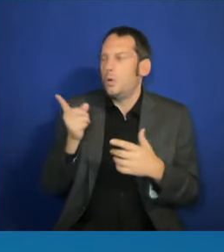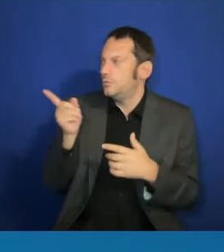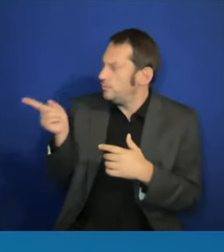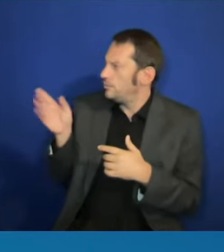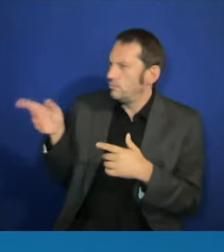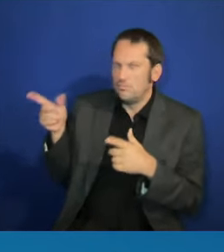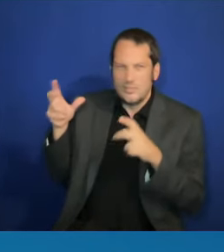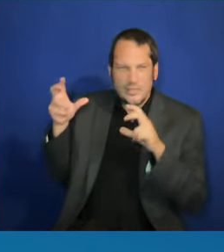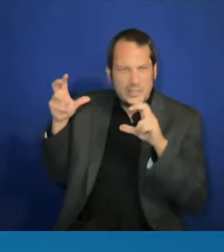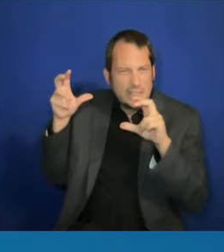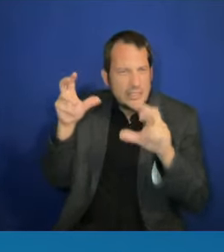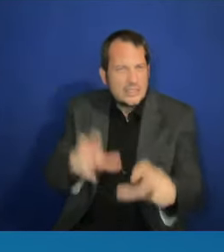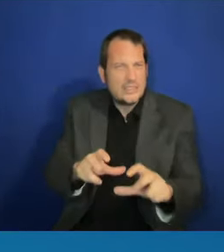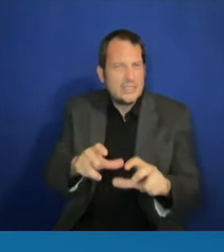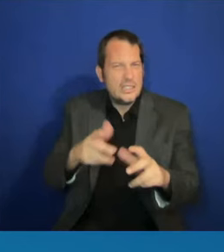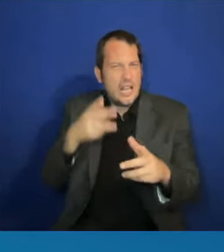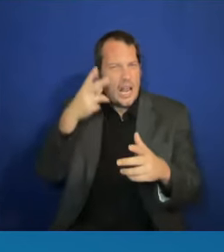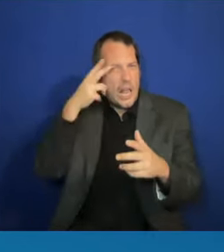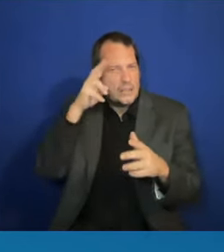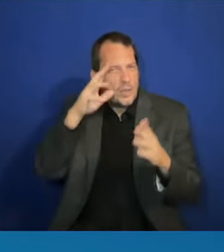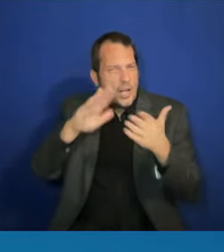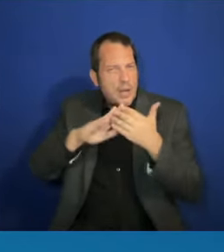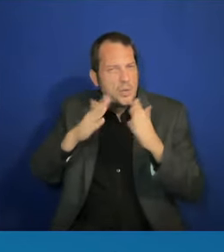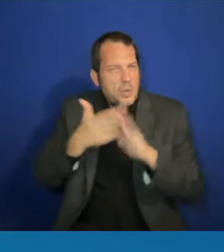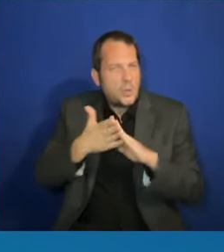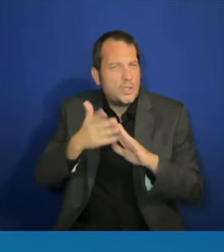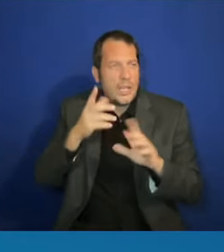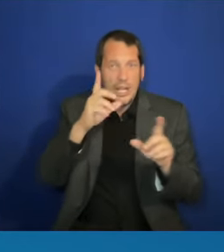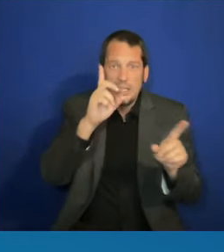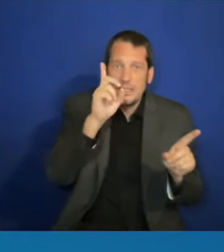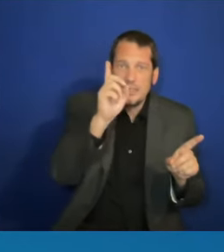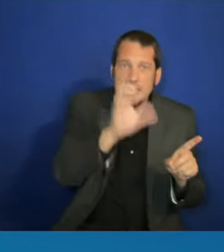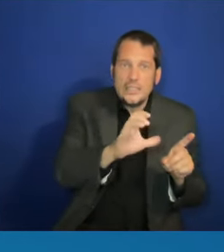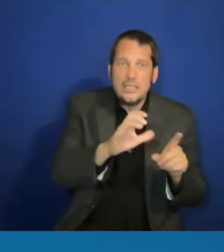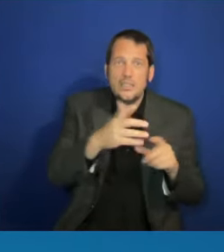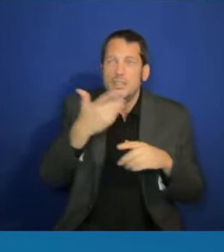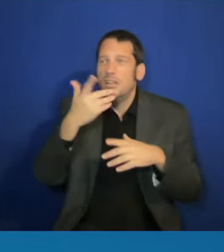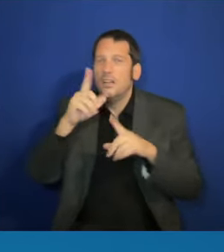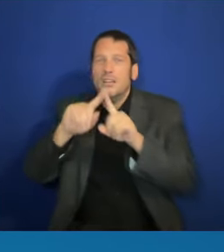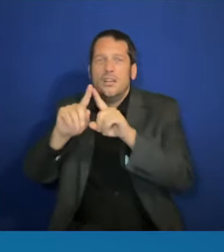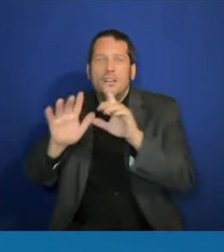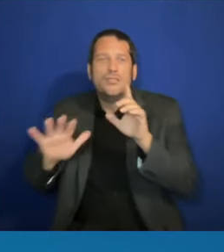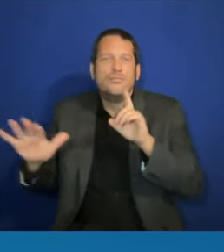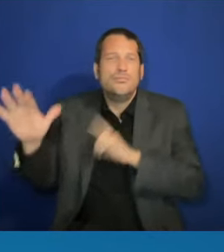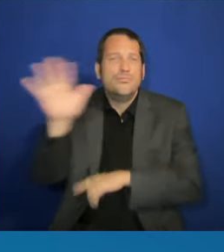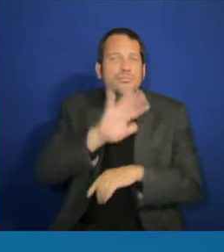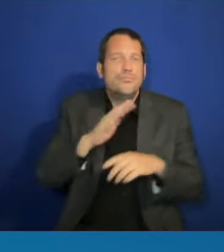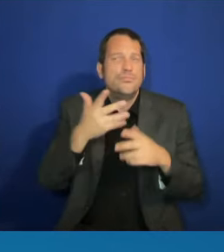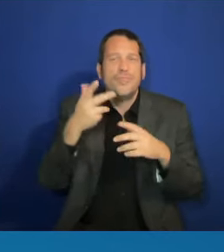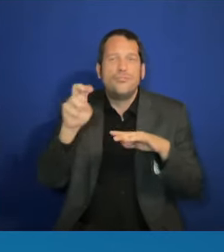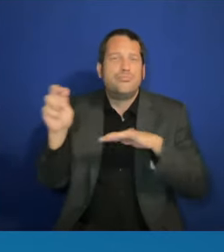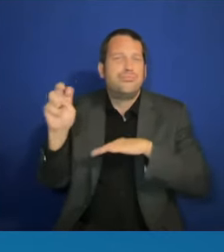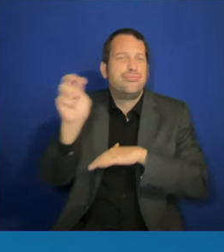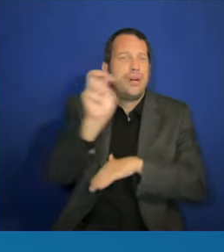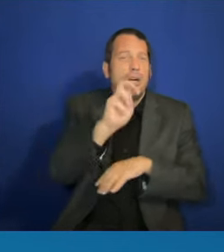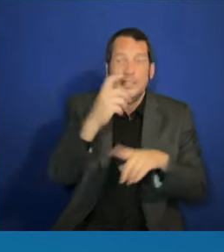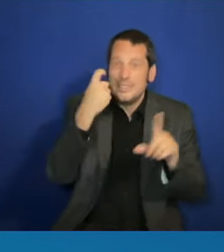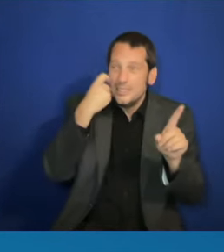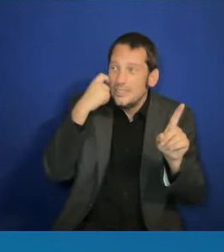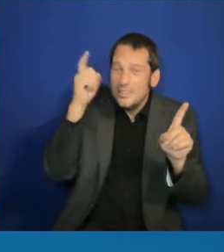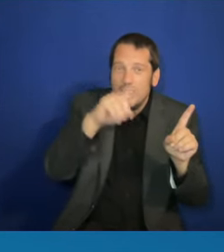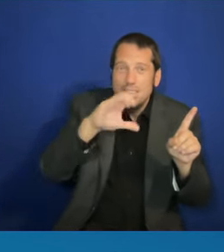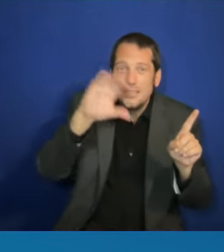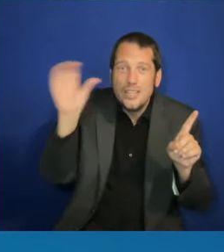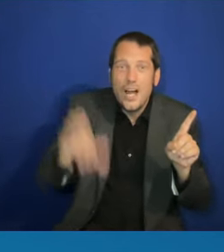Over the last few months alone, you visited Chicago for Unidos U.S. Convention. Thank you for that.